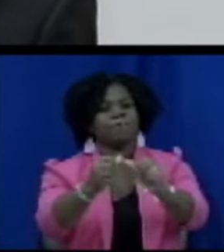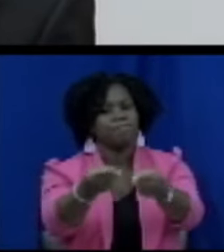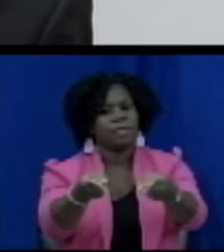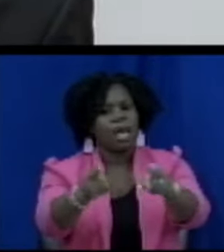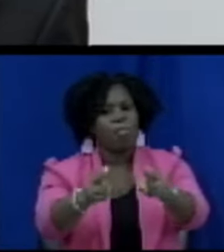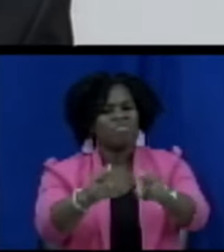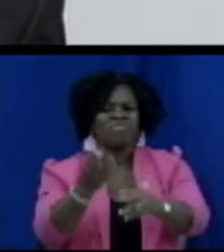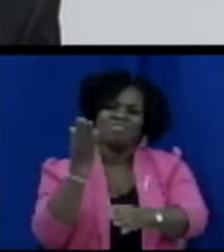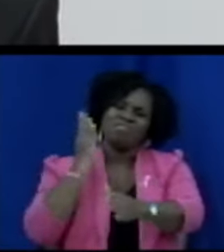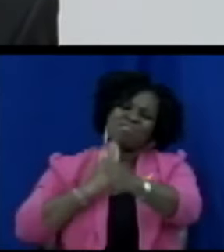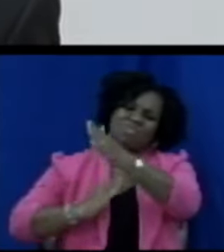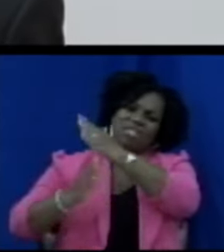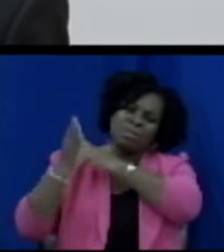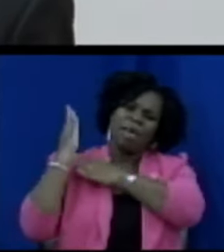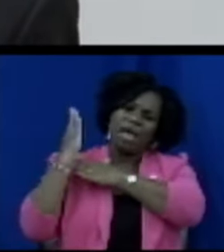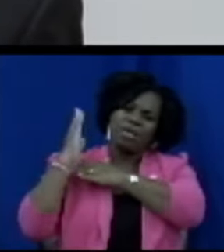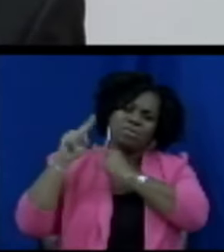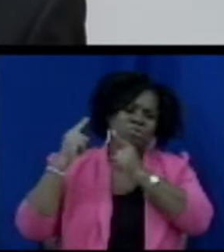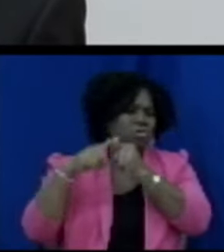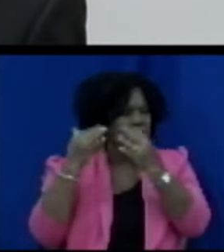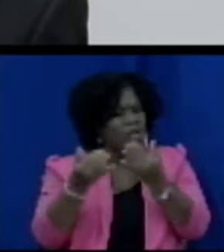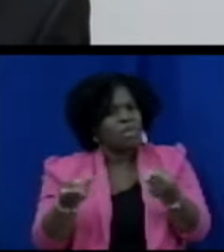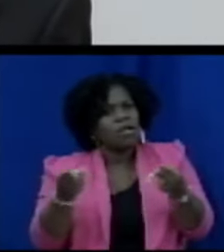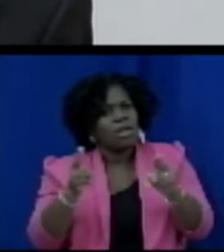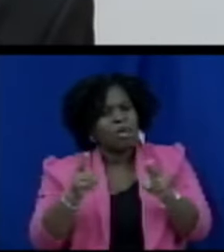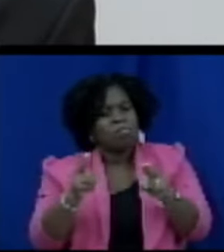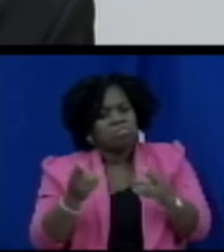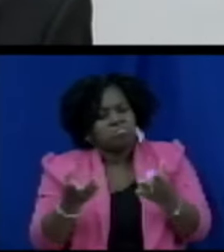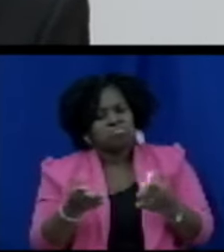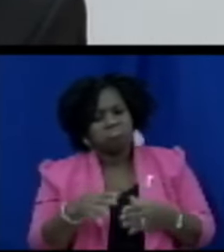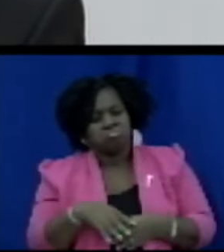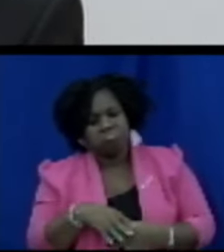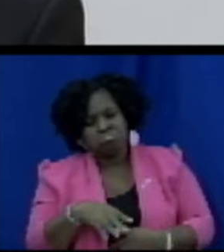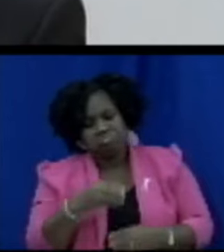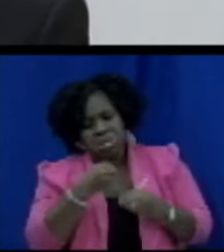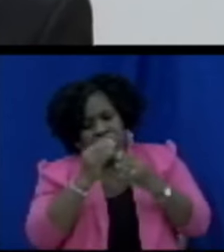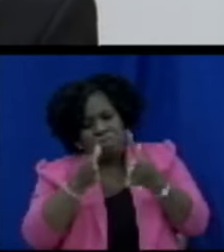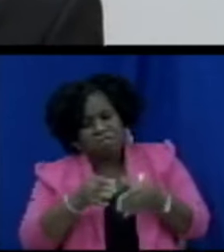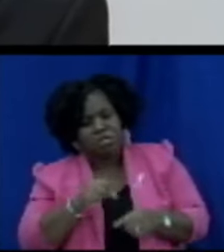in the past when that was done the guy could say well